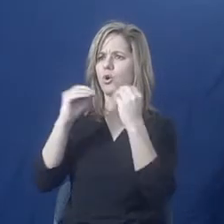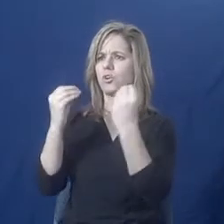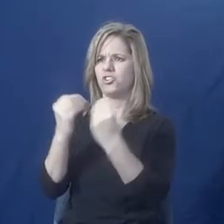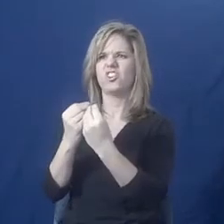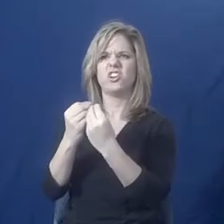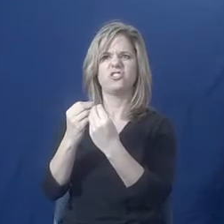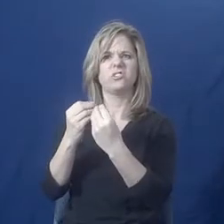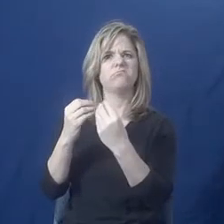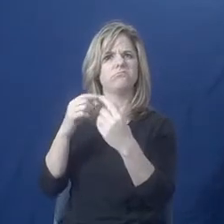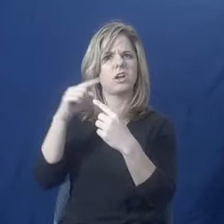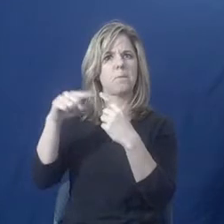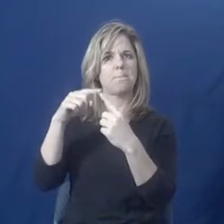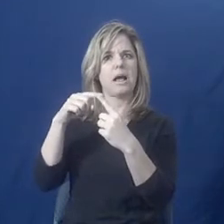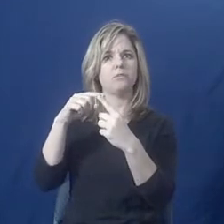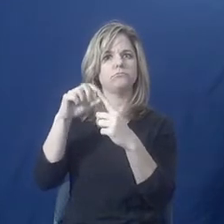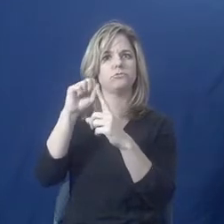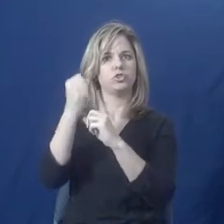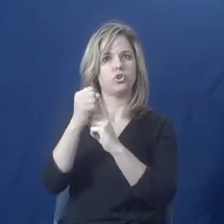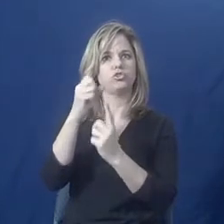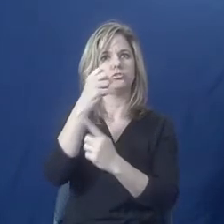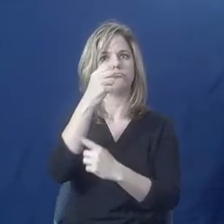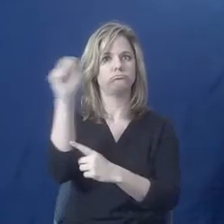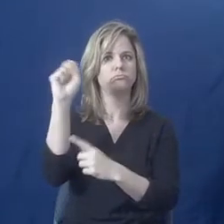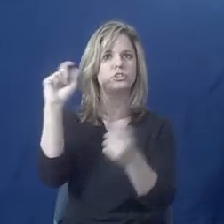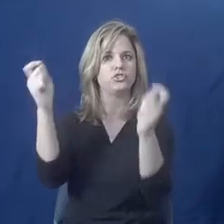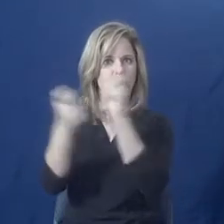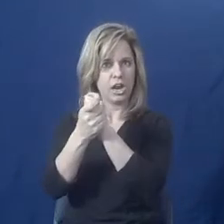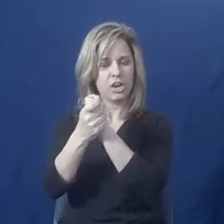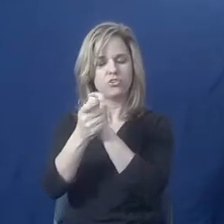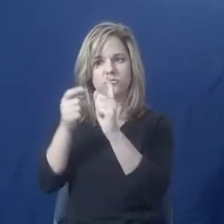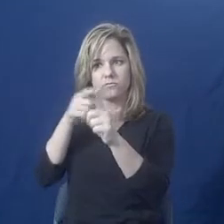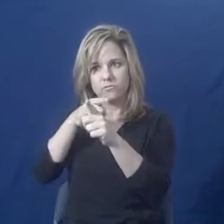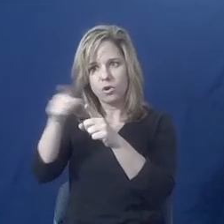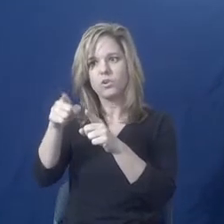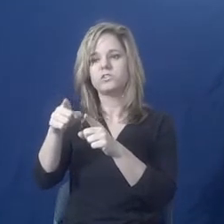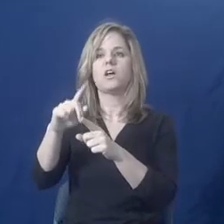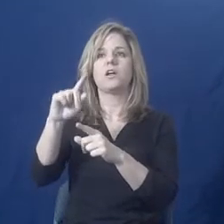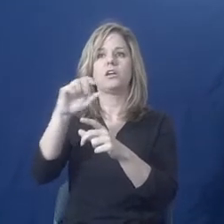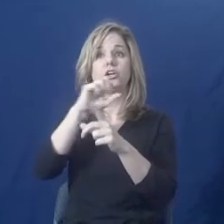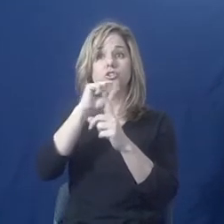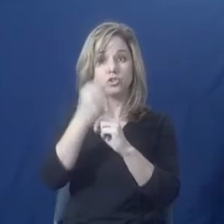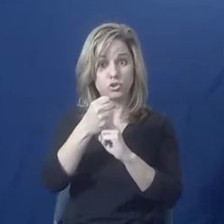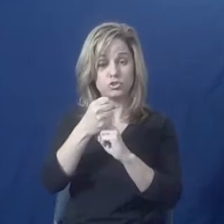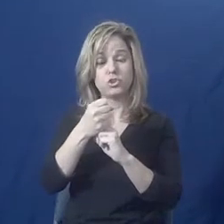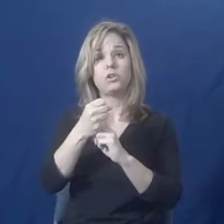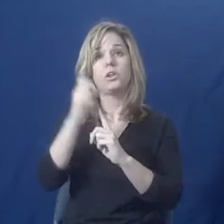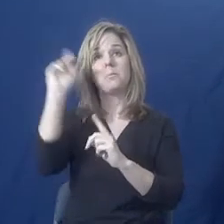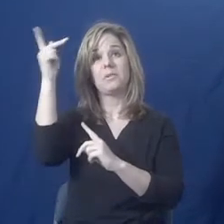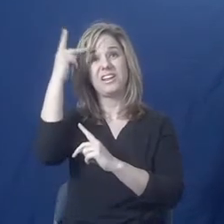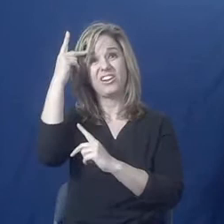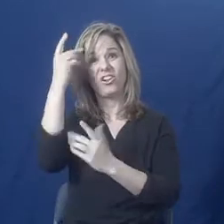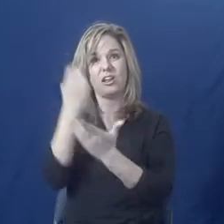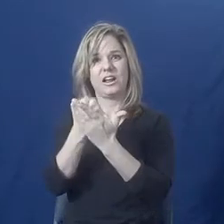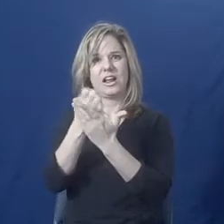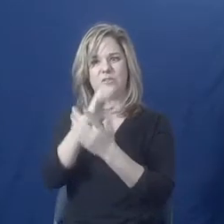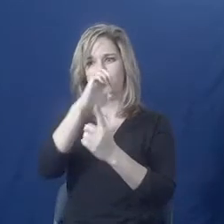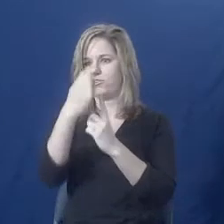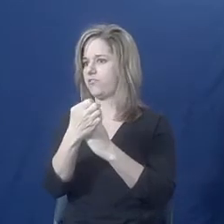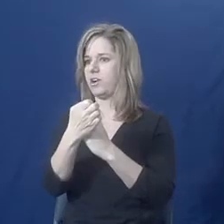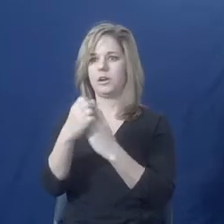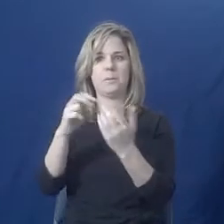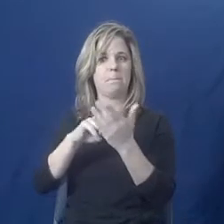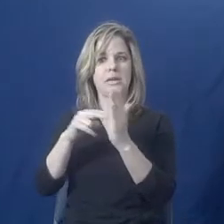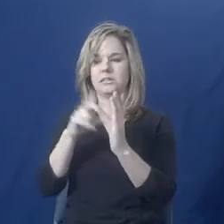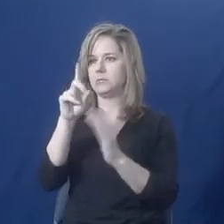a social change organization dedicated to creating a social, political, and economic environment in which violence against